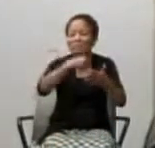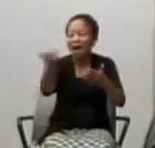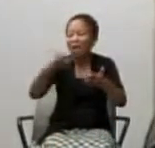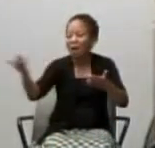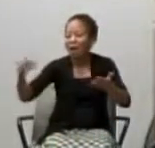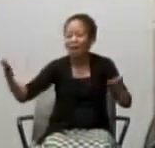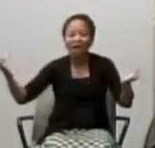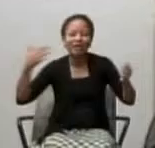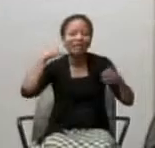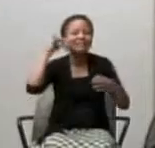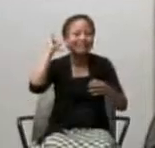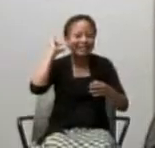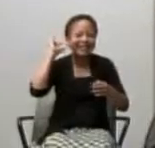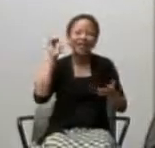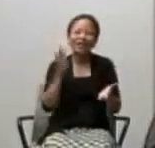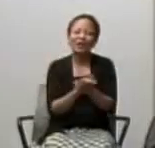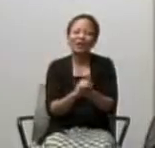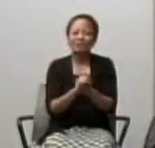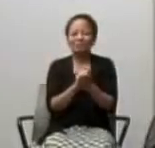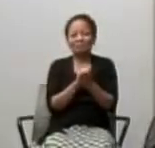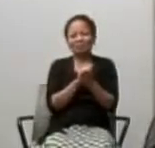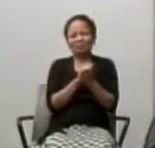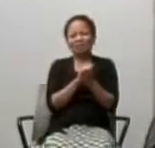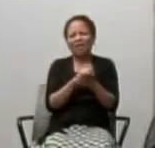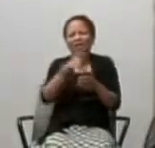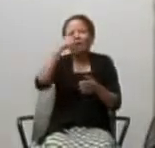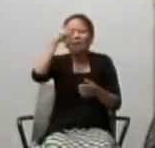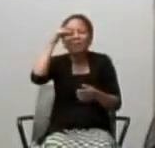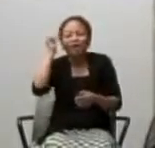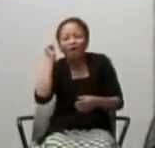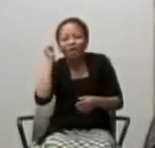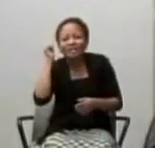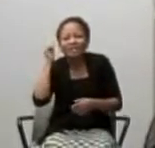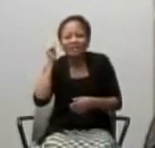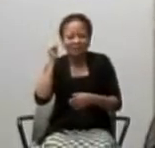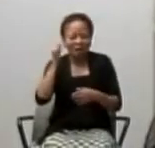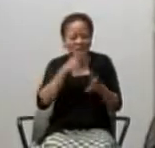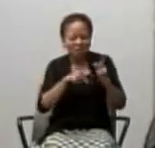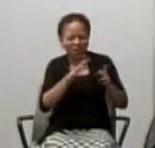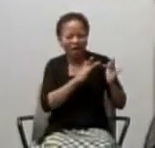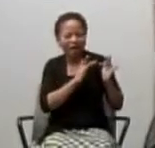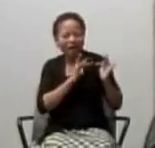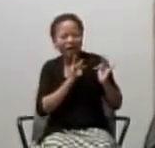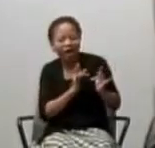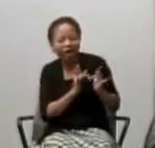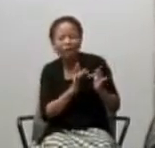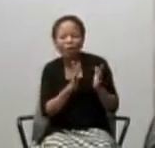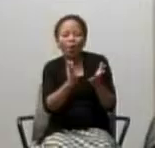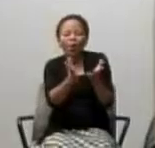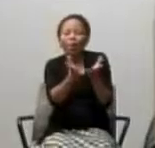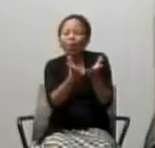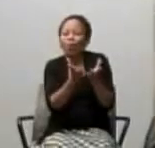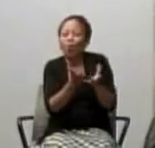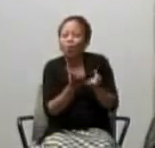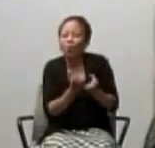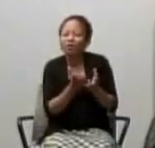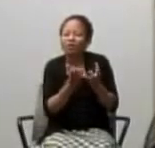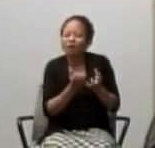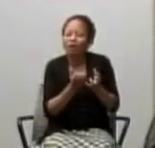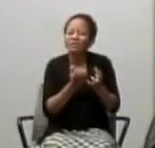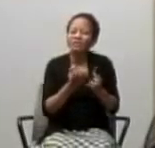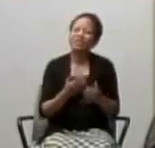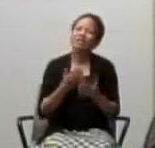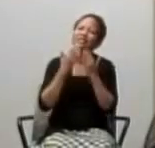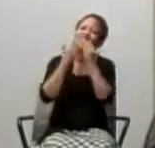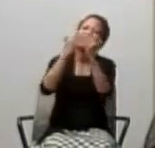gratitude for that which has been offered time and time again.